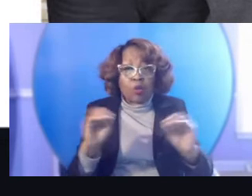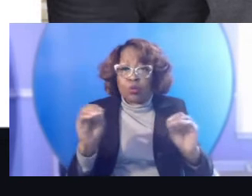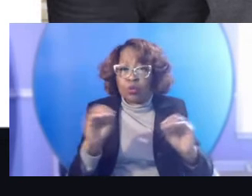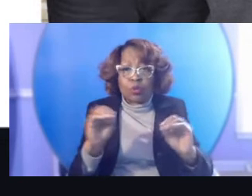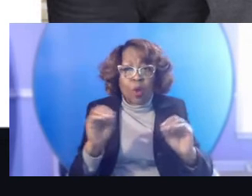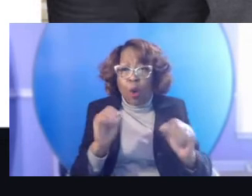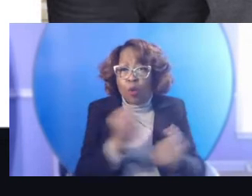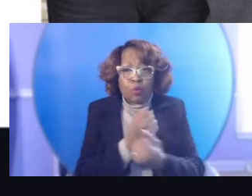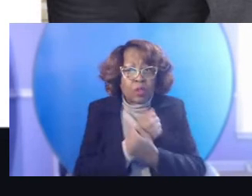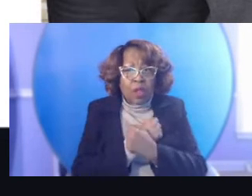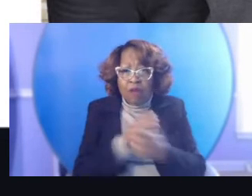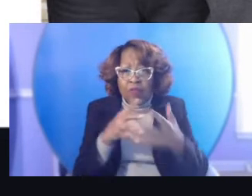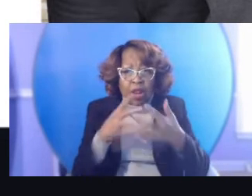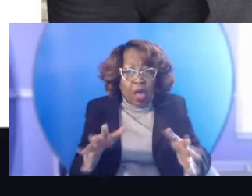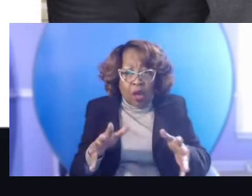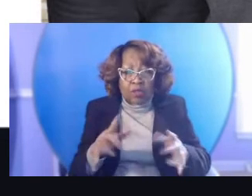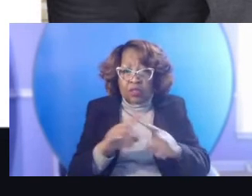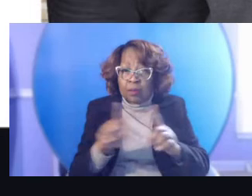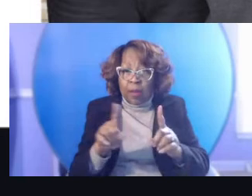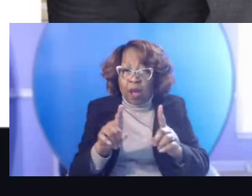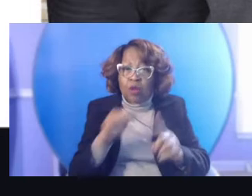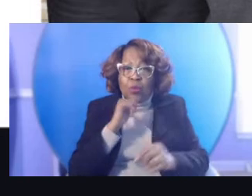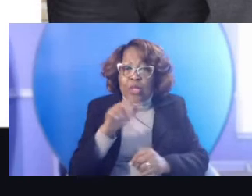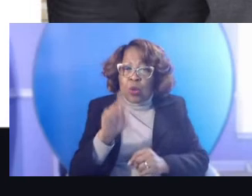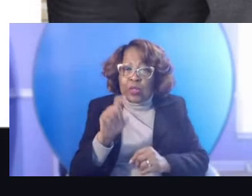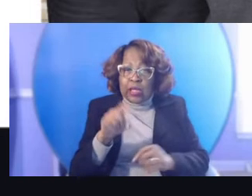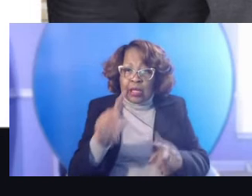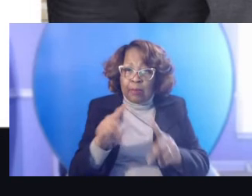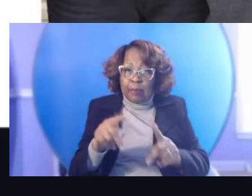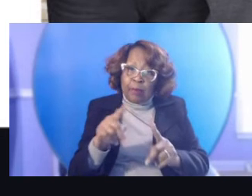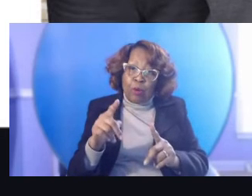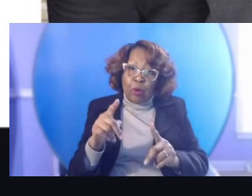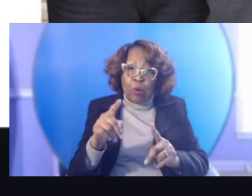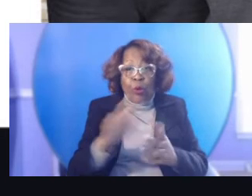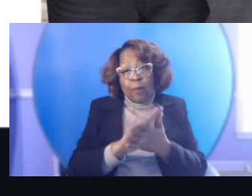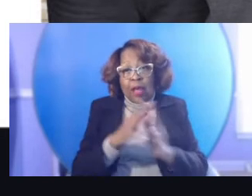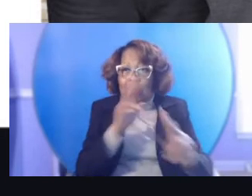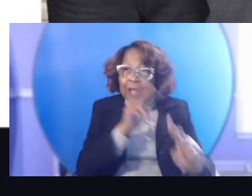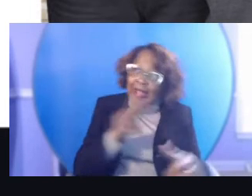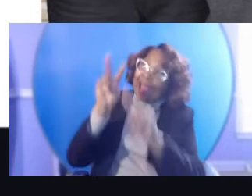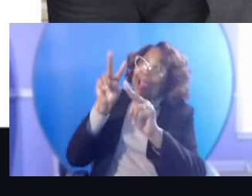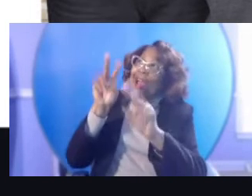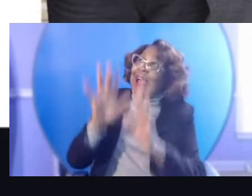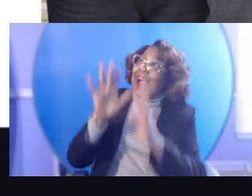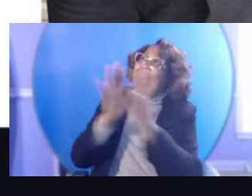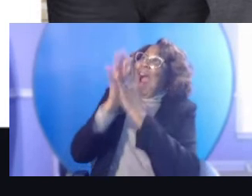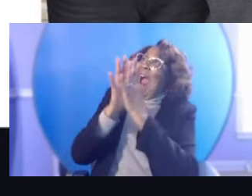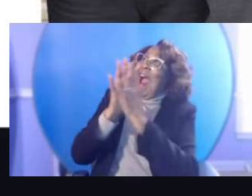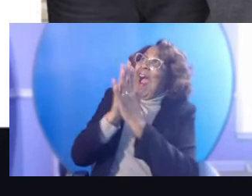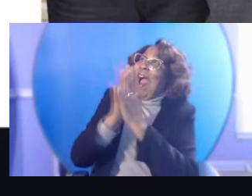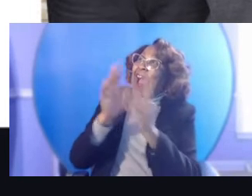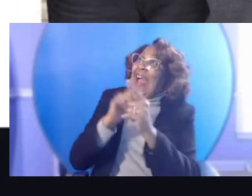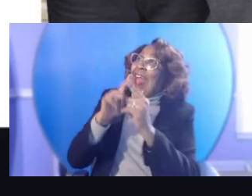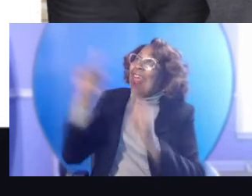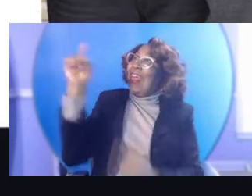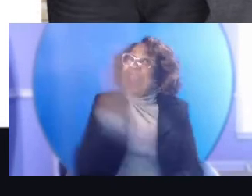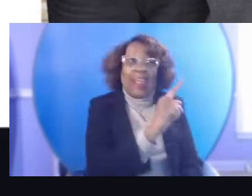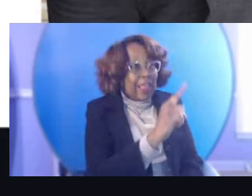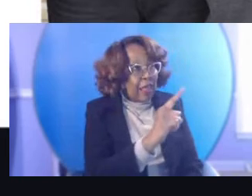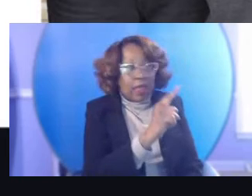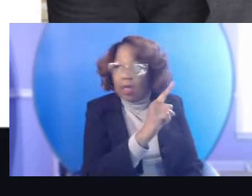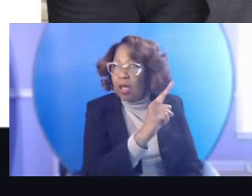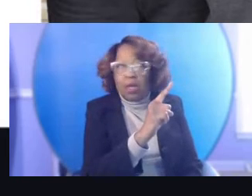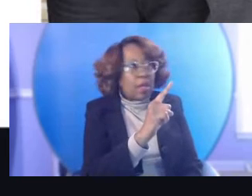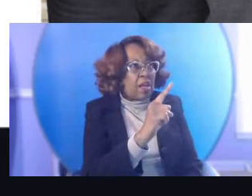all, but we don't need, we don't need people coming in, um, and being heroes and then leaving. You're not, you're not making, uh, the proper impact.